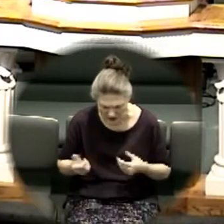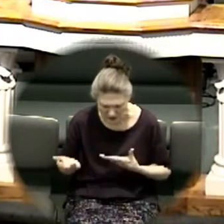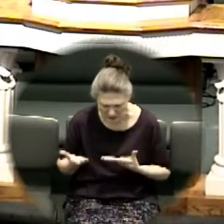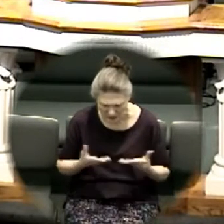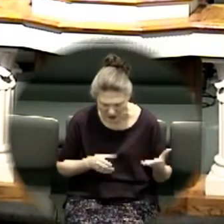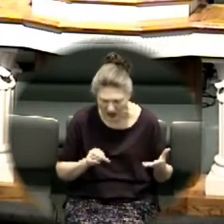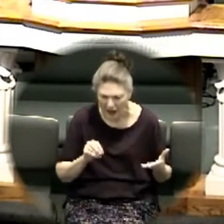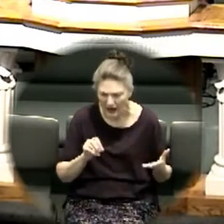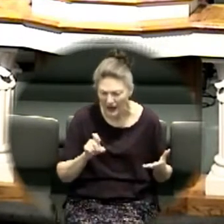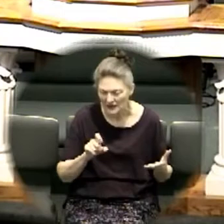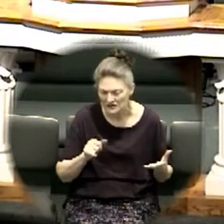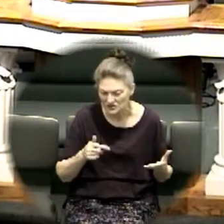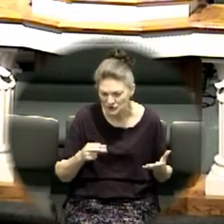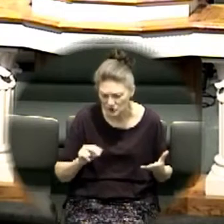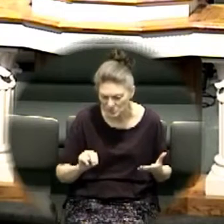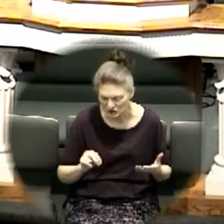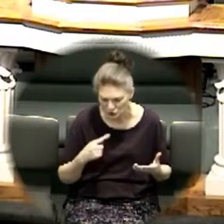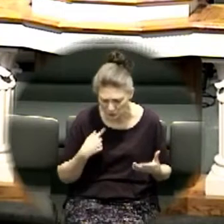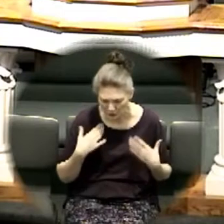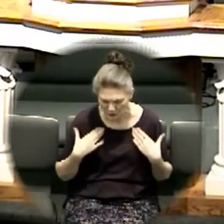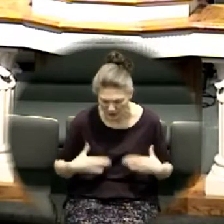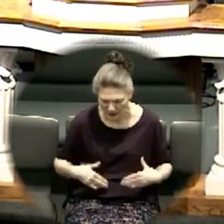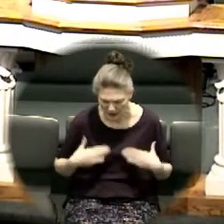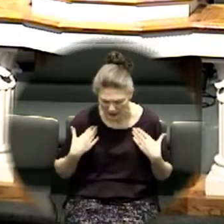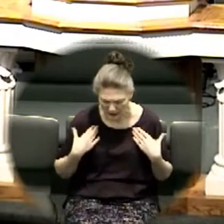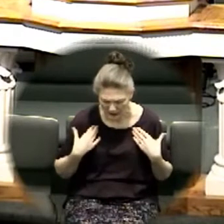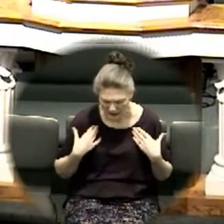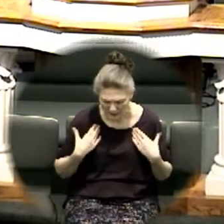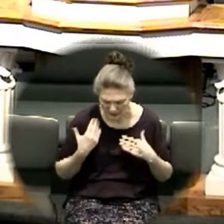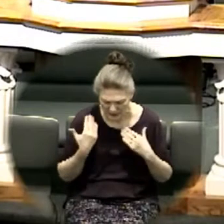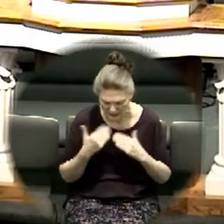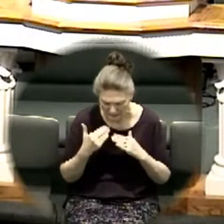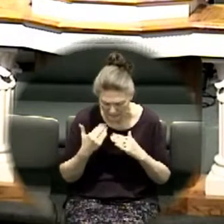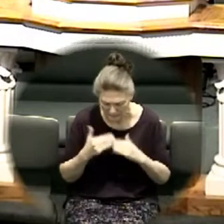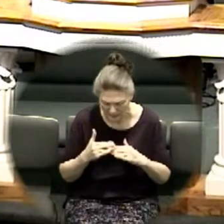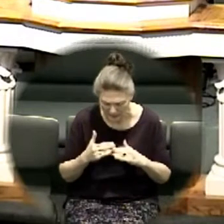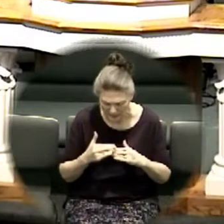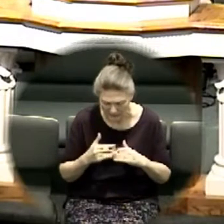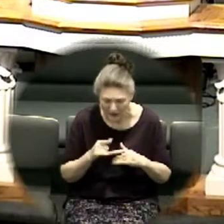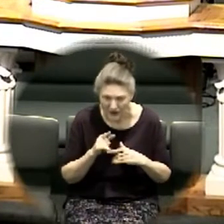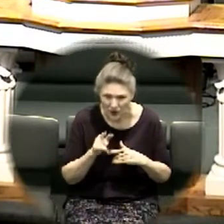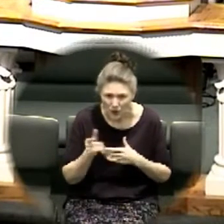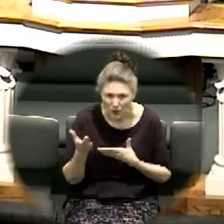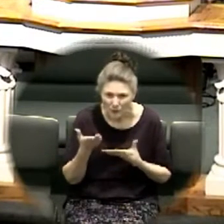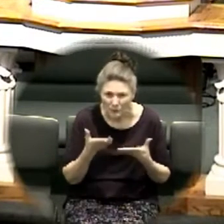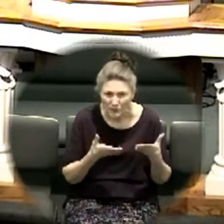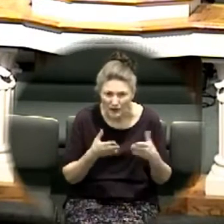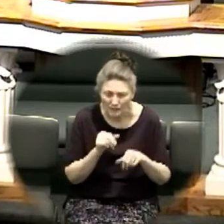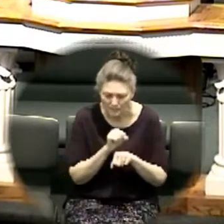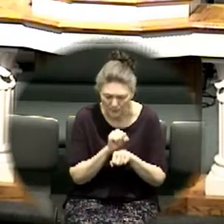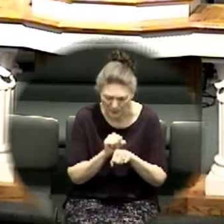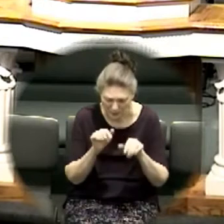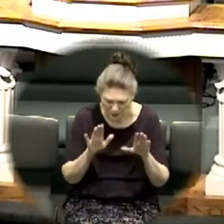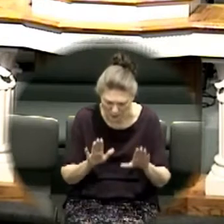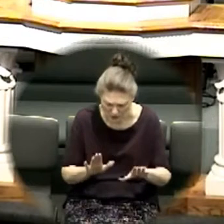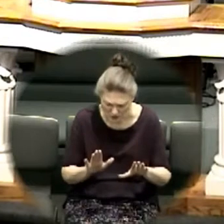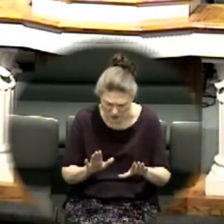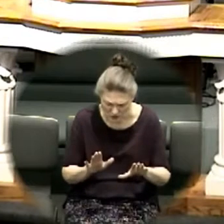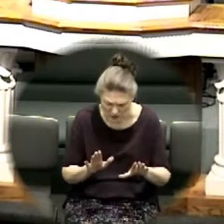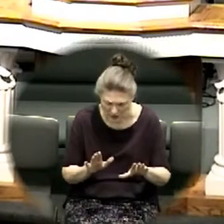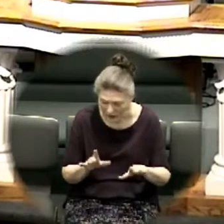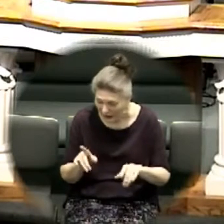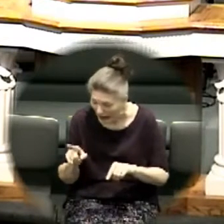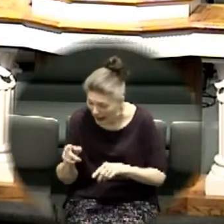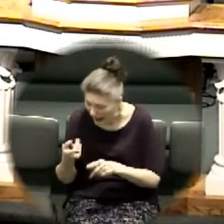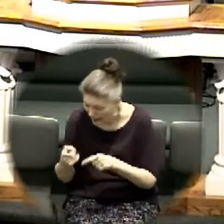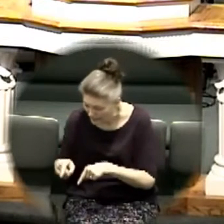to the body and to its organs is being limited right now lord but you are bringing miracles right and left you're bringing